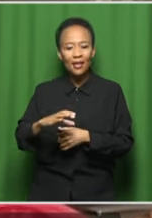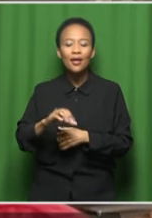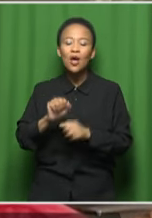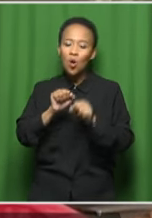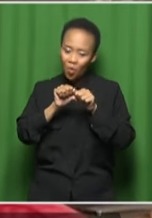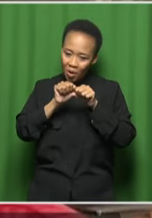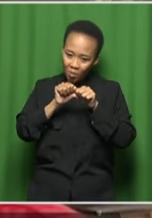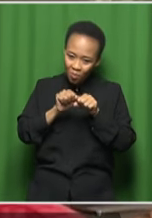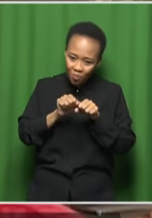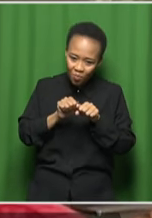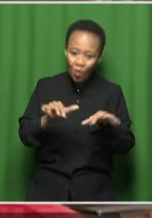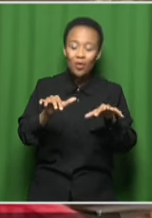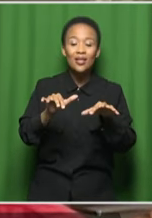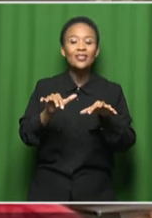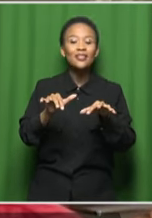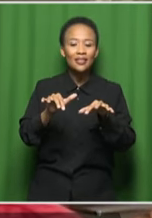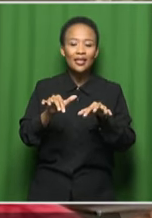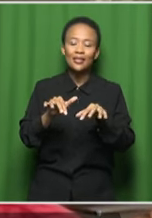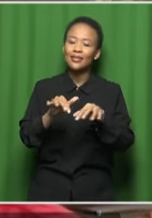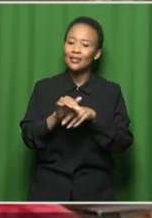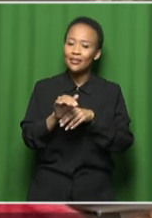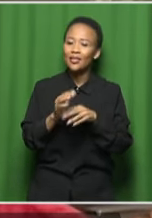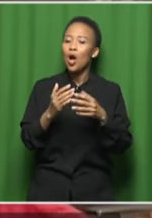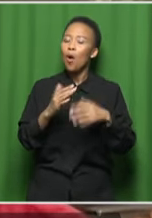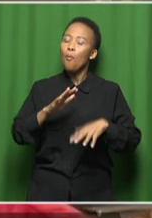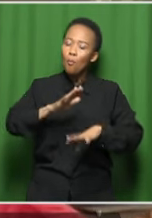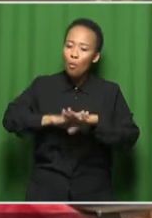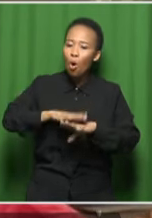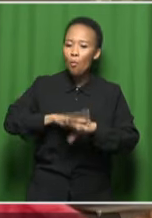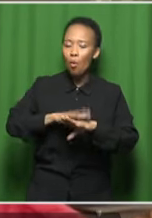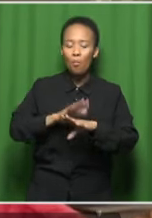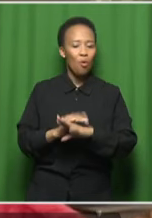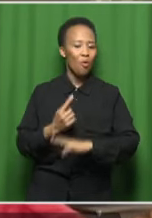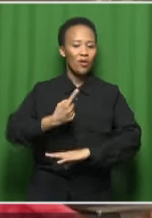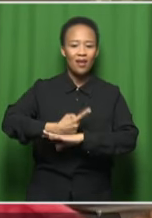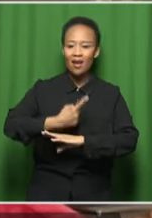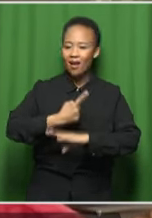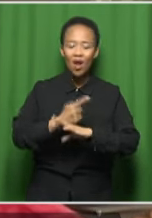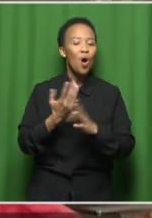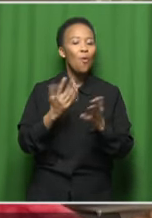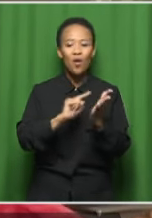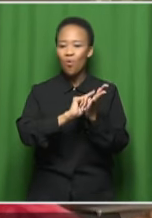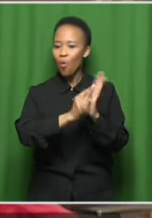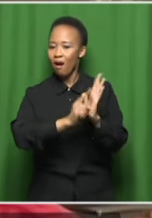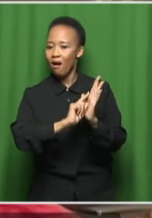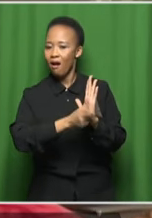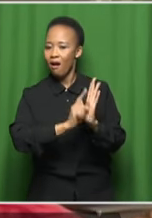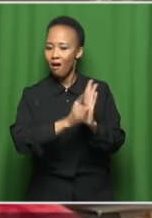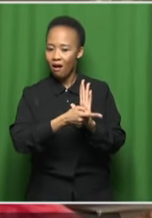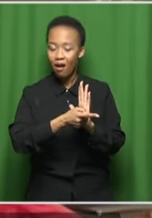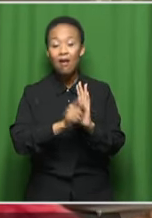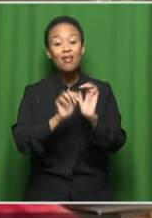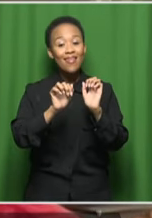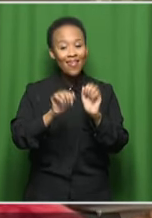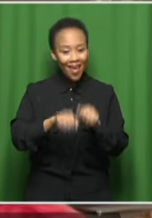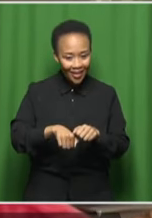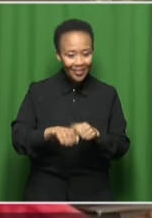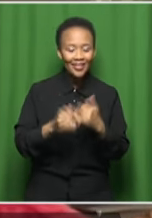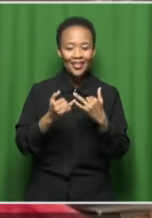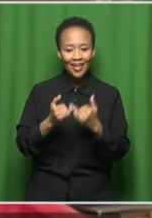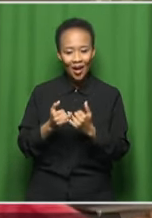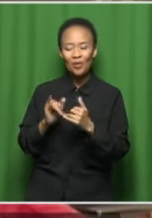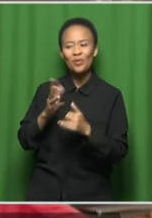it in more slots, at more times of day, in more days of the week, then it would cease to be Sunday music.